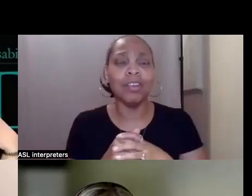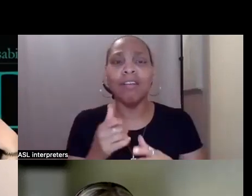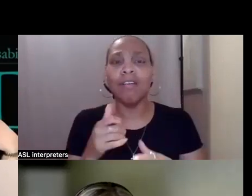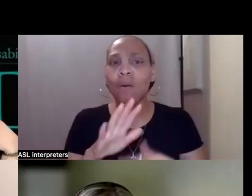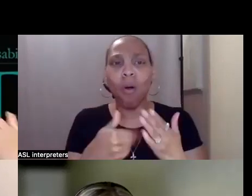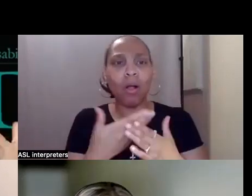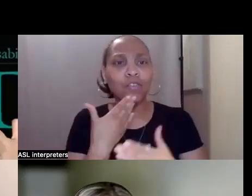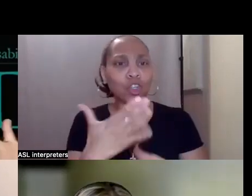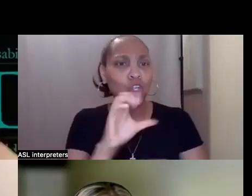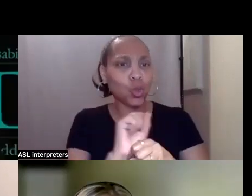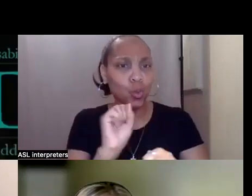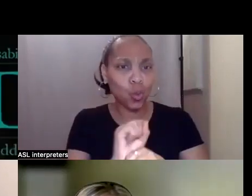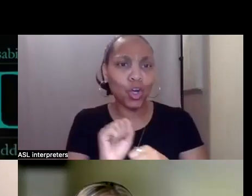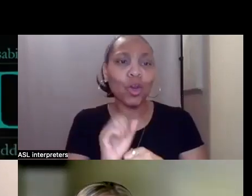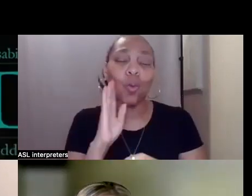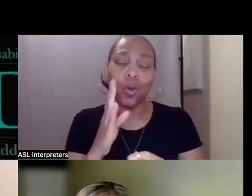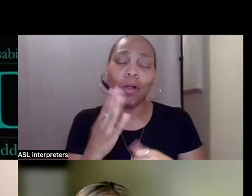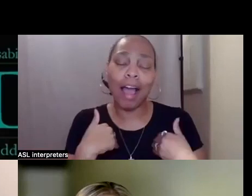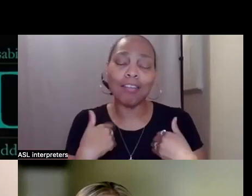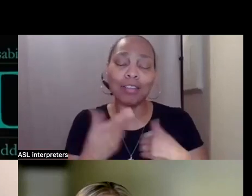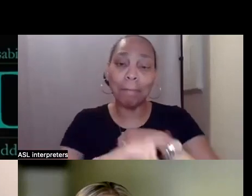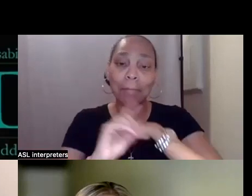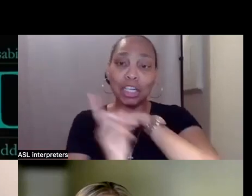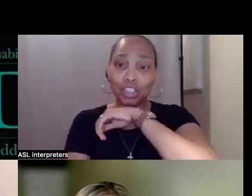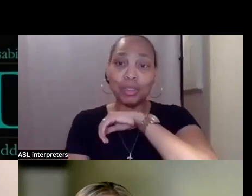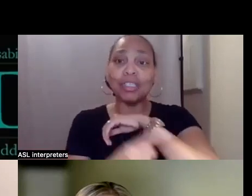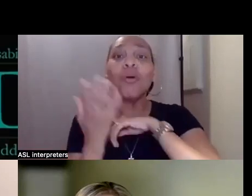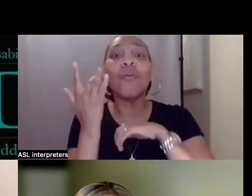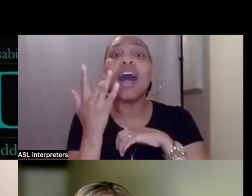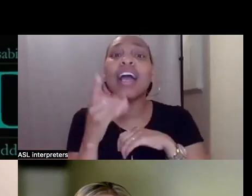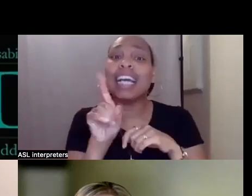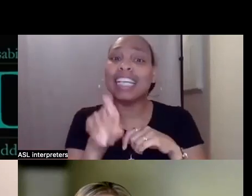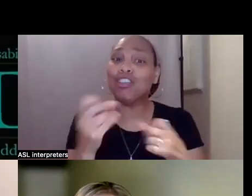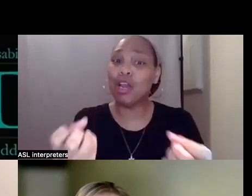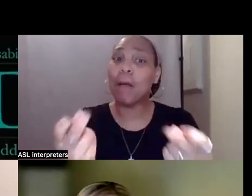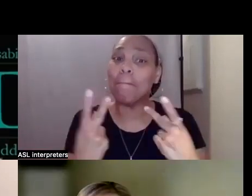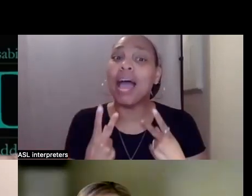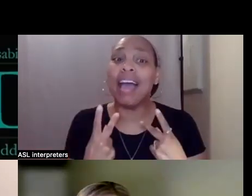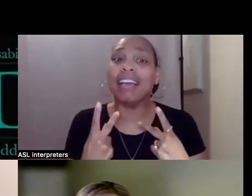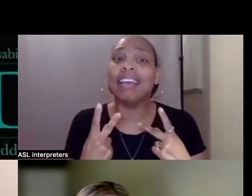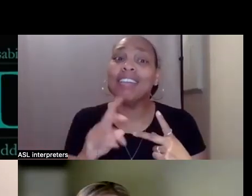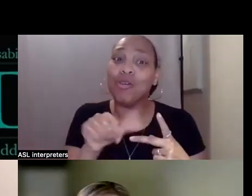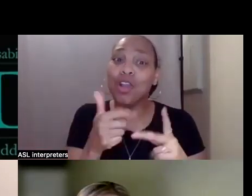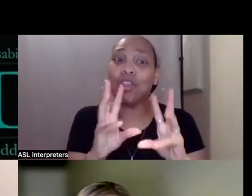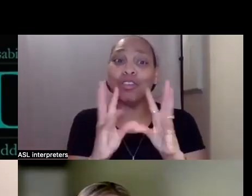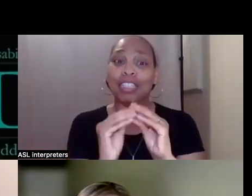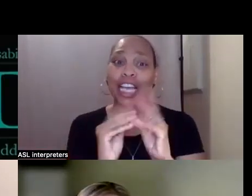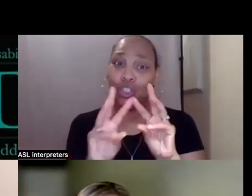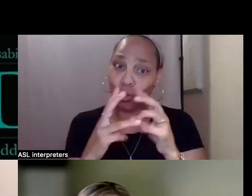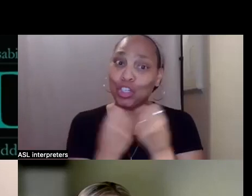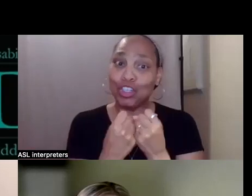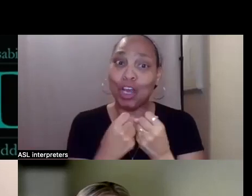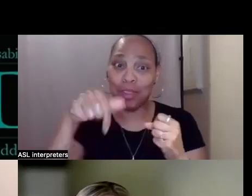will come with some punishment because we'll have you come back to other sessions this month in March. You won't get off the hook that easy.